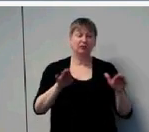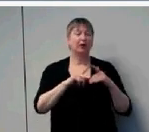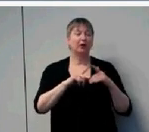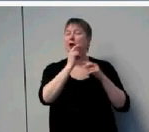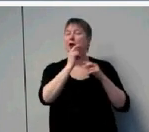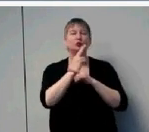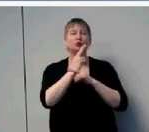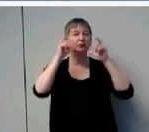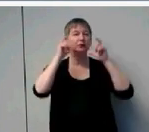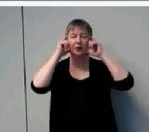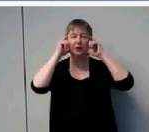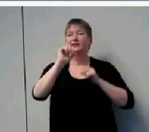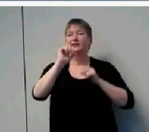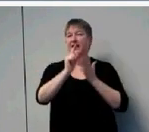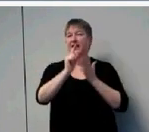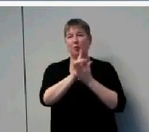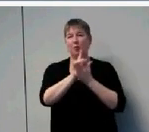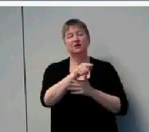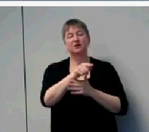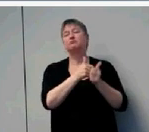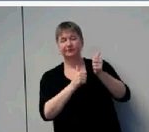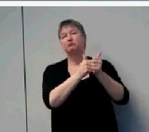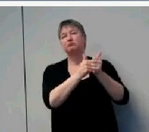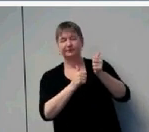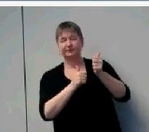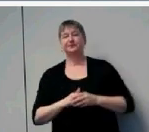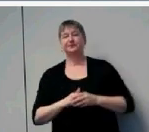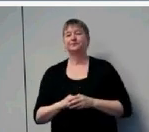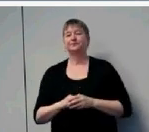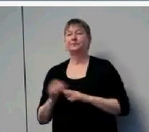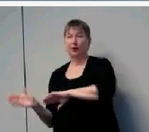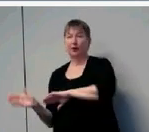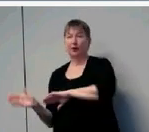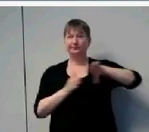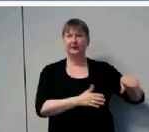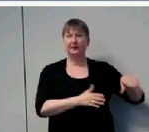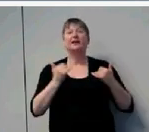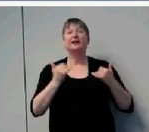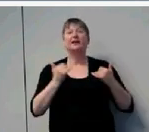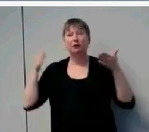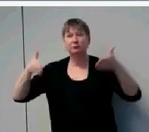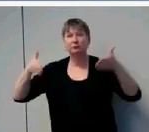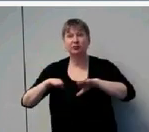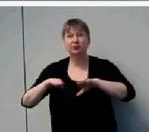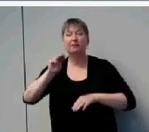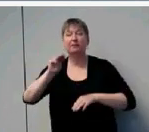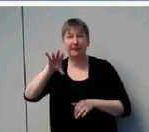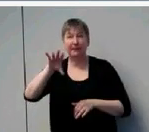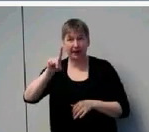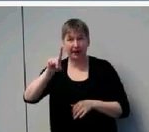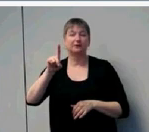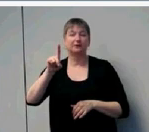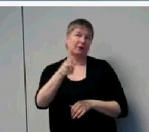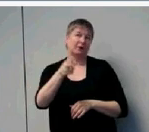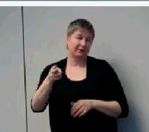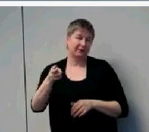Now I want to turn to some results just on this mild group and their hearing aid use. This was a paper we published